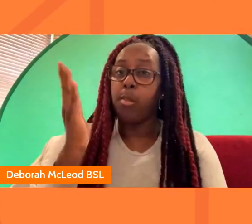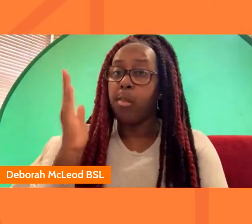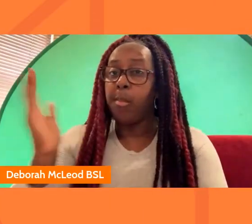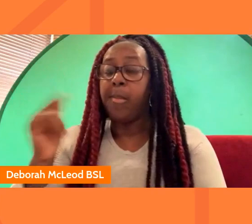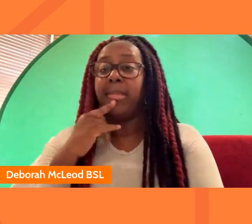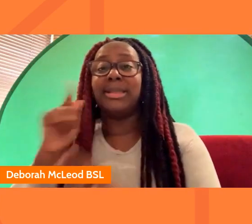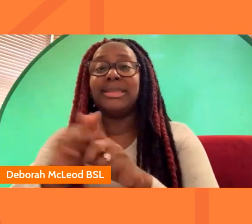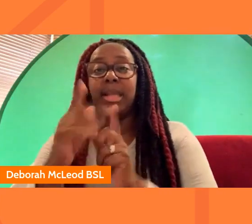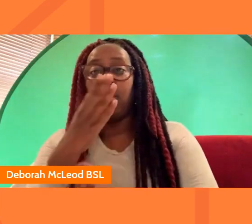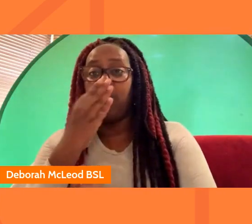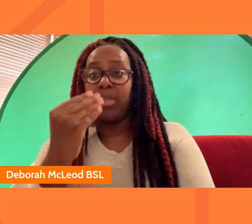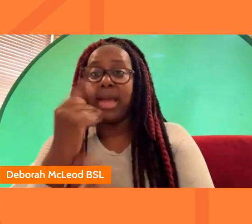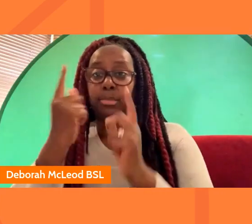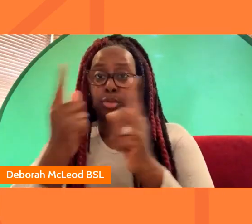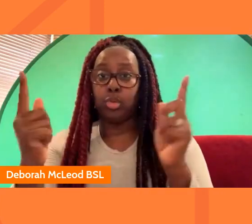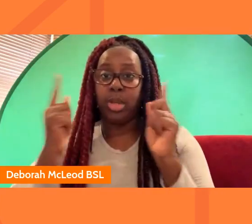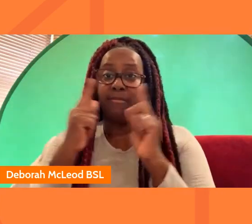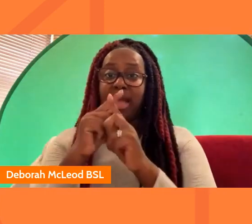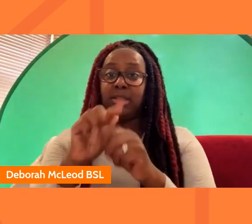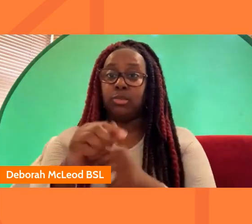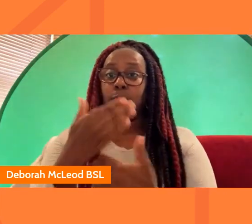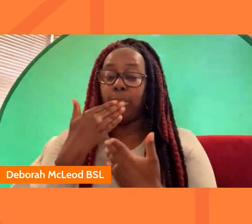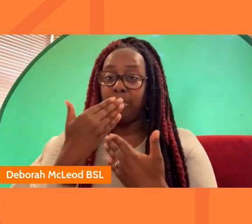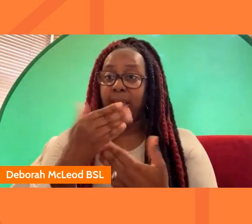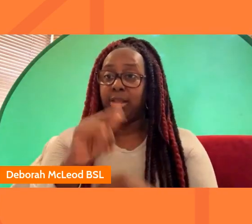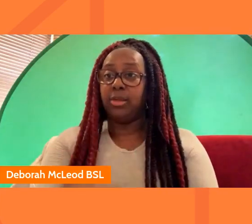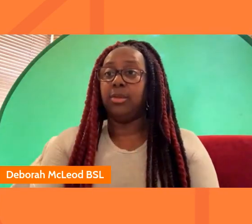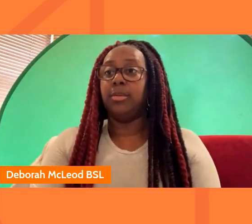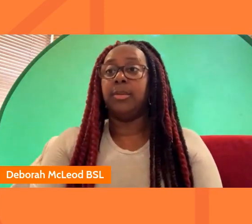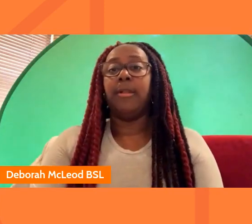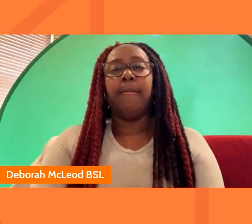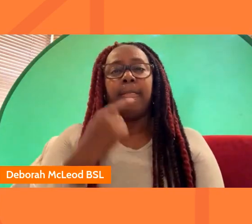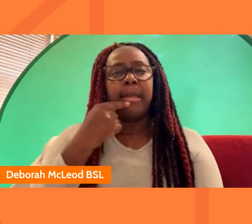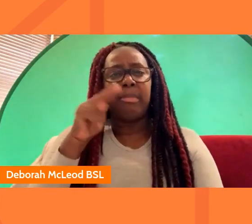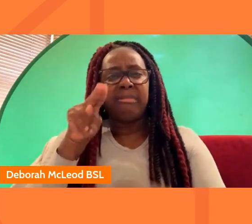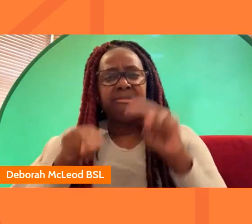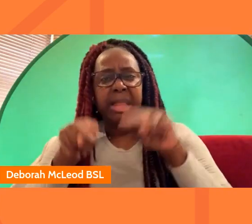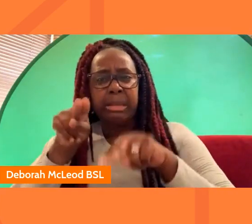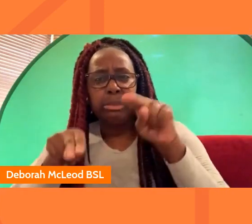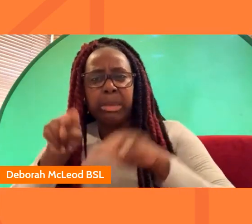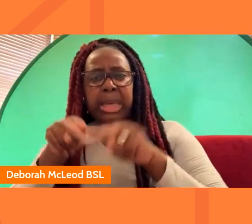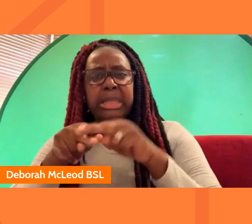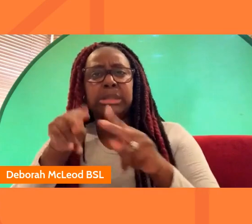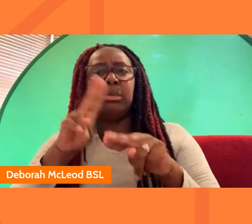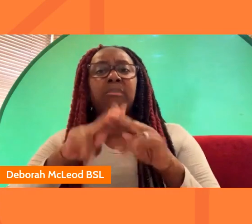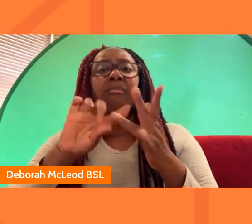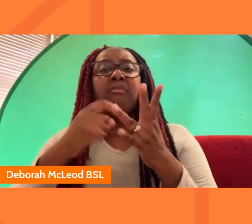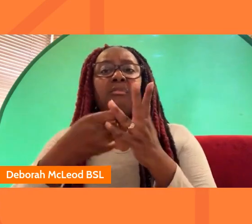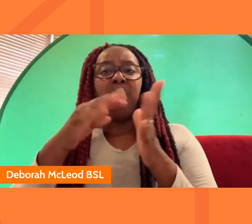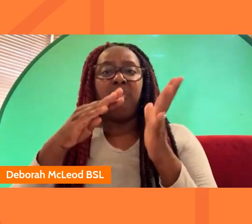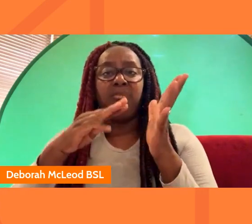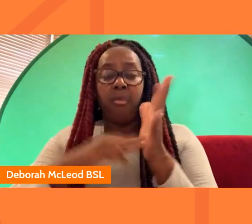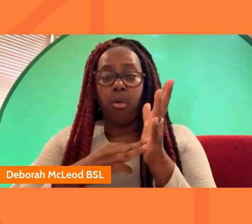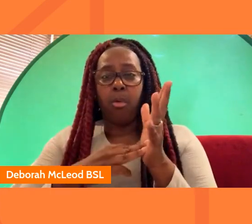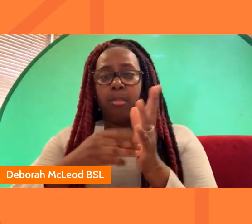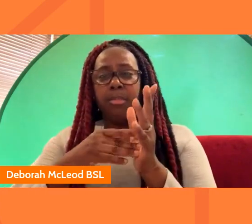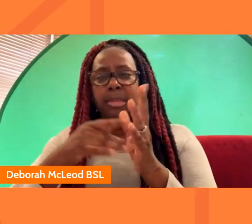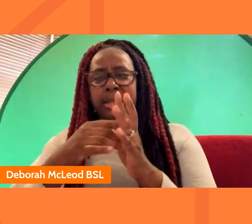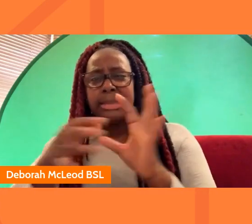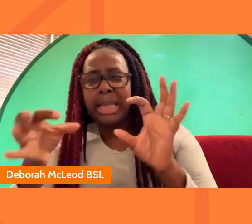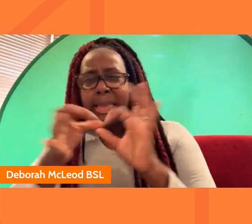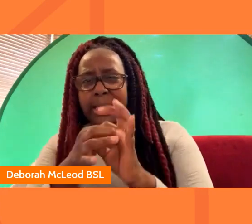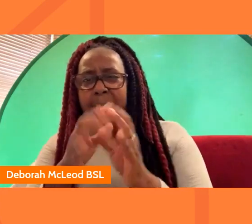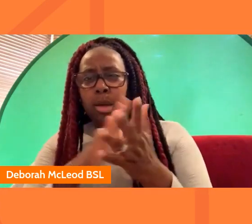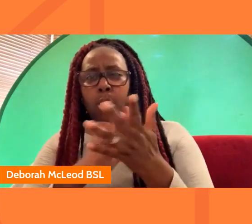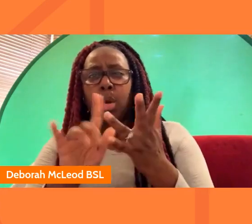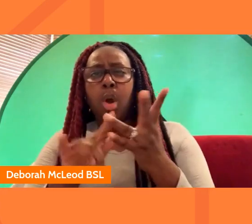hampton university for hosting us and there is an evaluation form there's a link in the chat on hop in if you could please it's